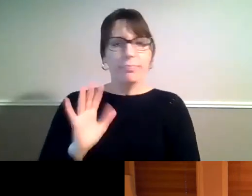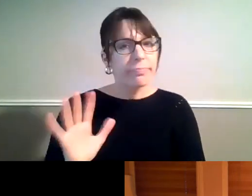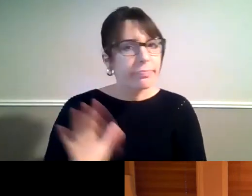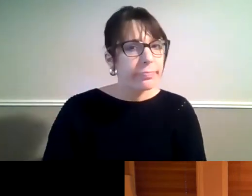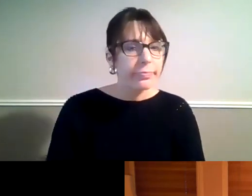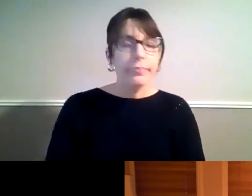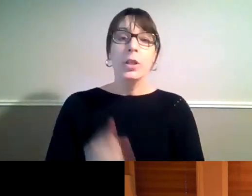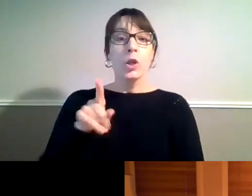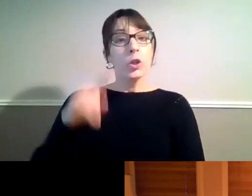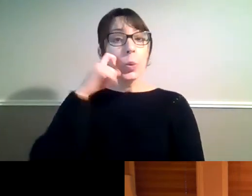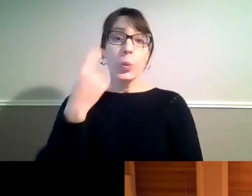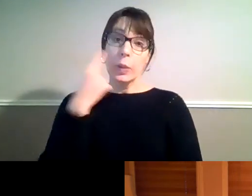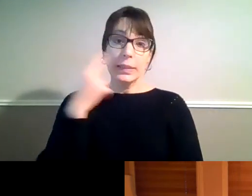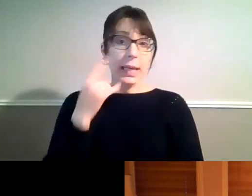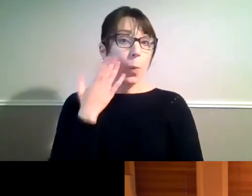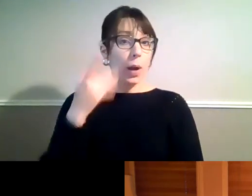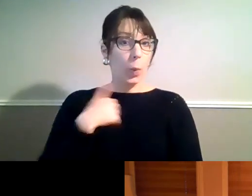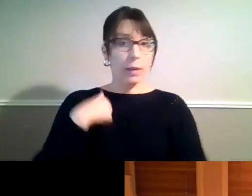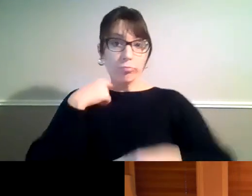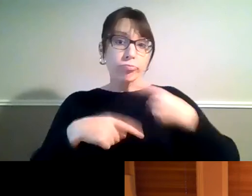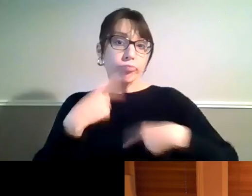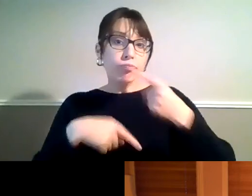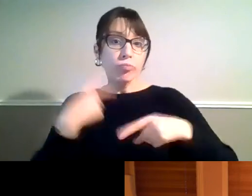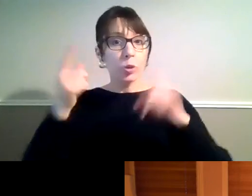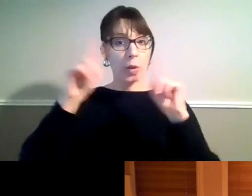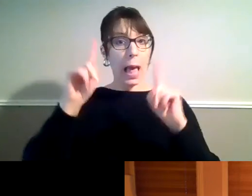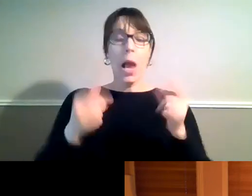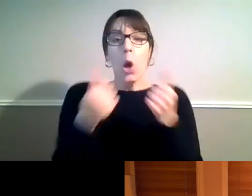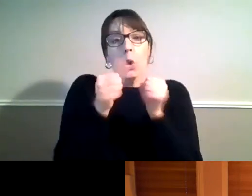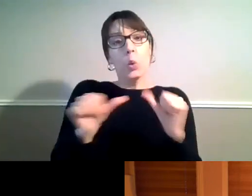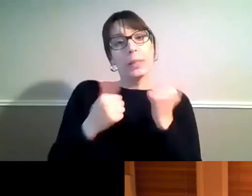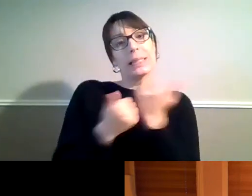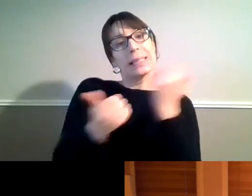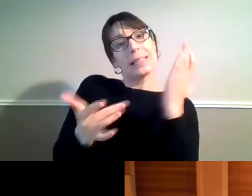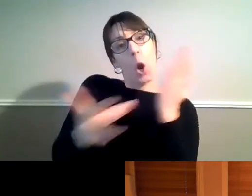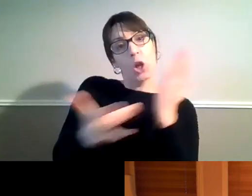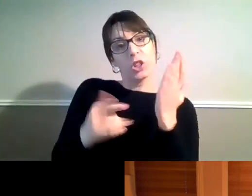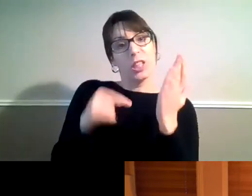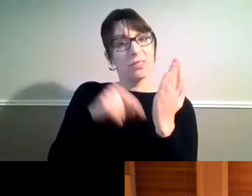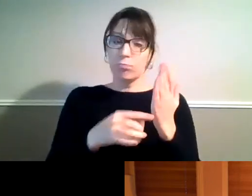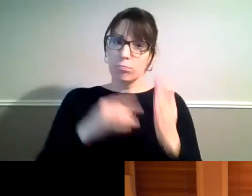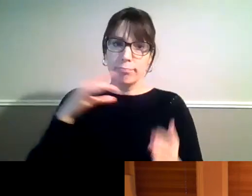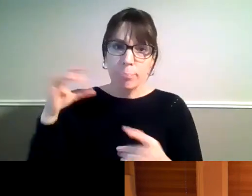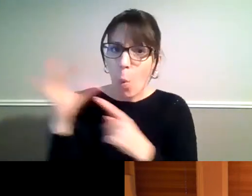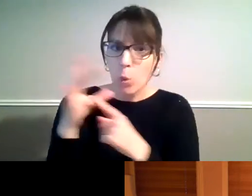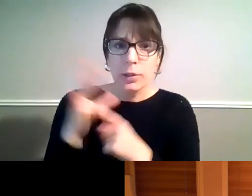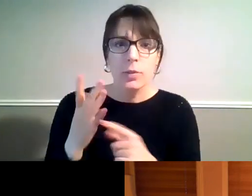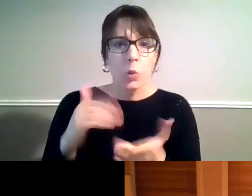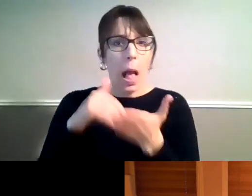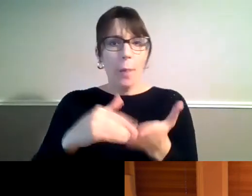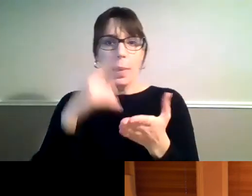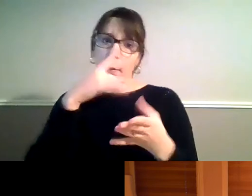proceed through this seminar, technology and the use of assistive technology is critical to that participation.